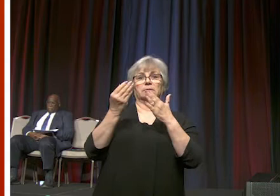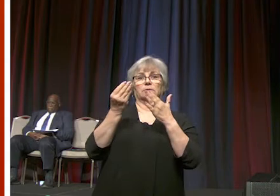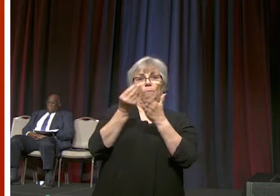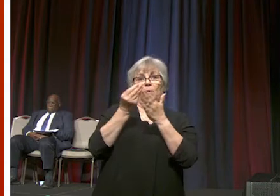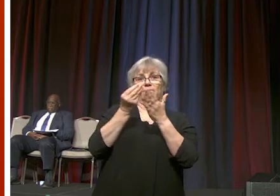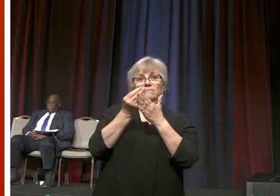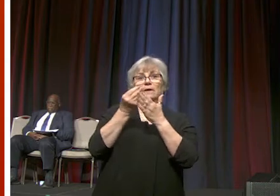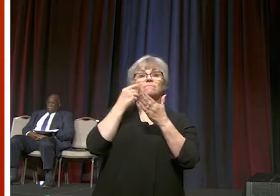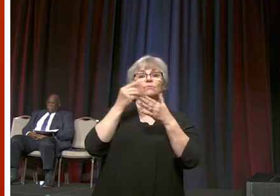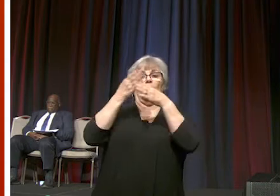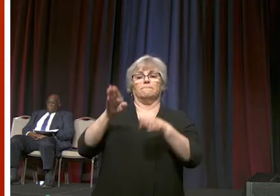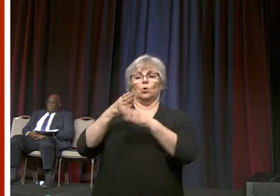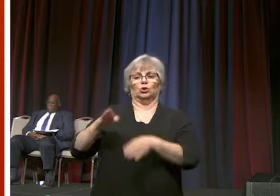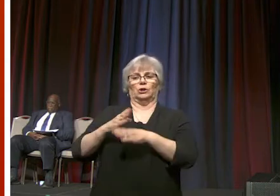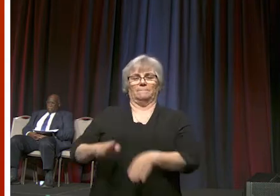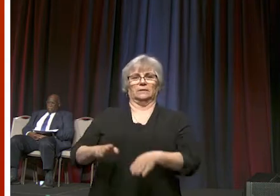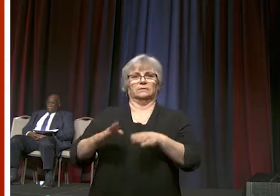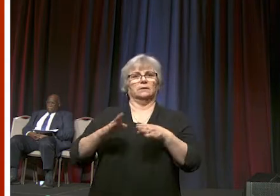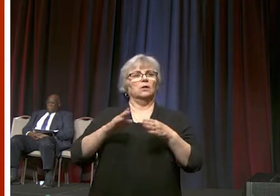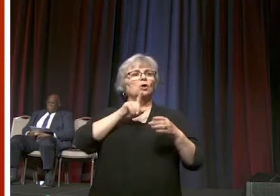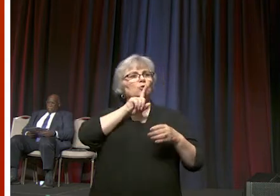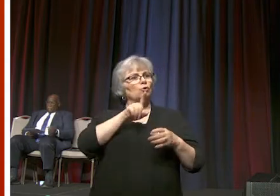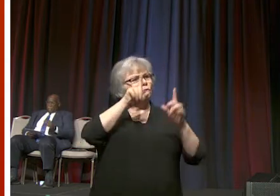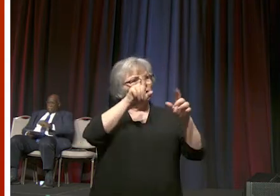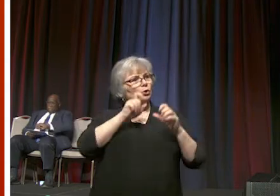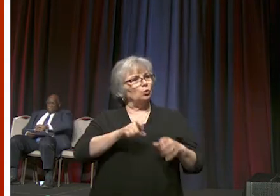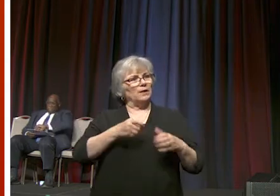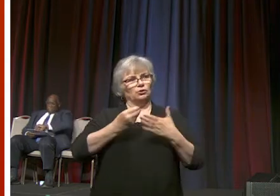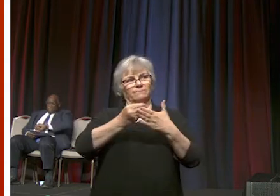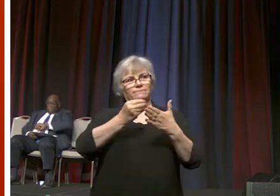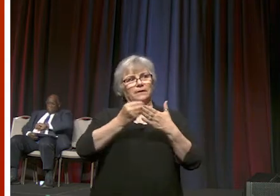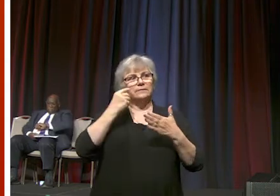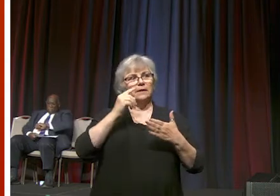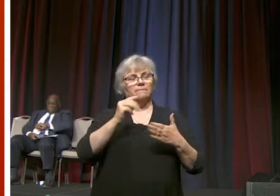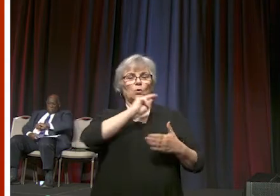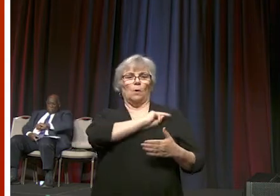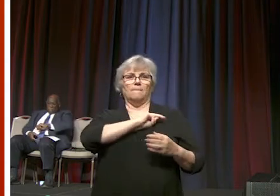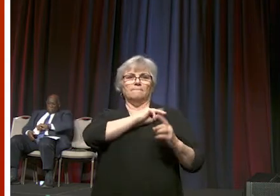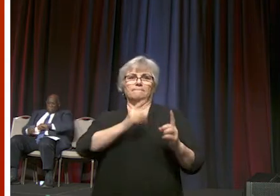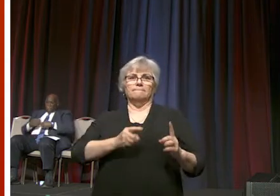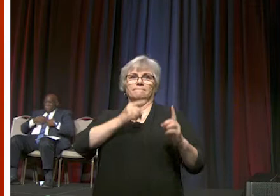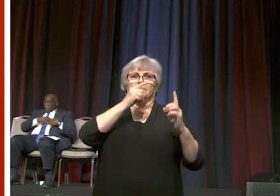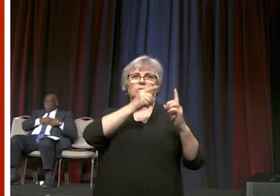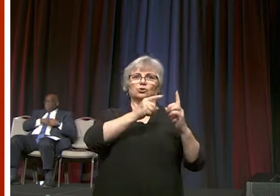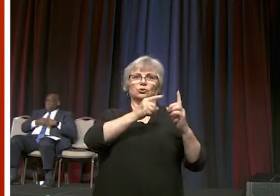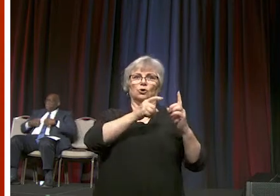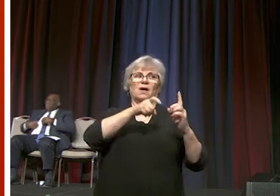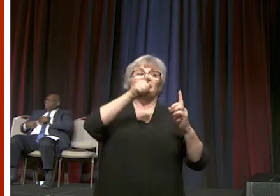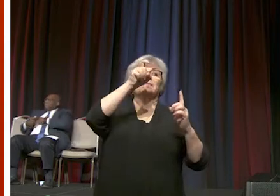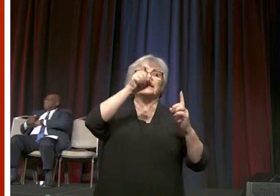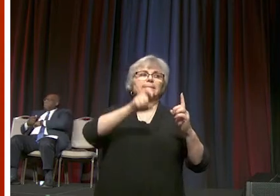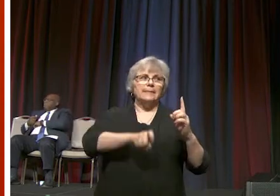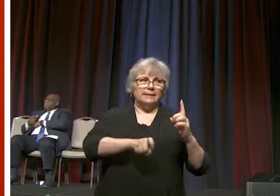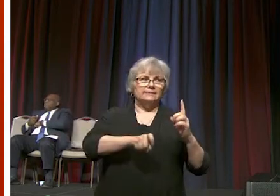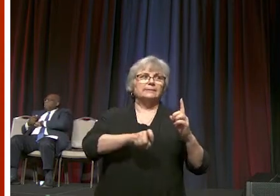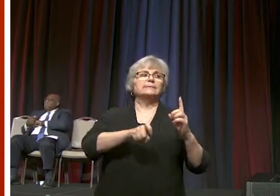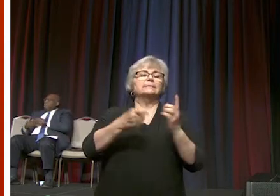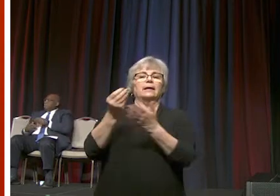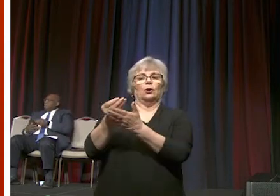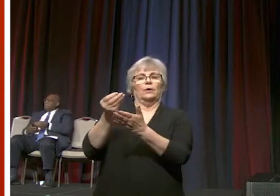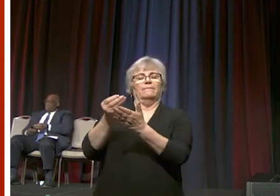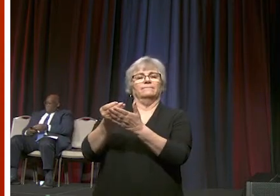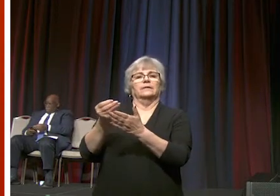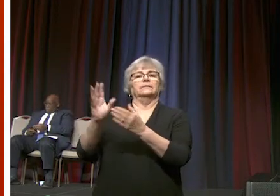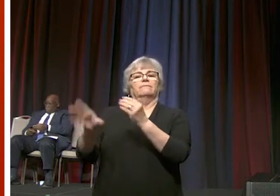becomes a real question funding of missional necessary bishops is a question that we began to